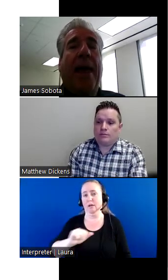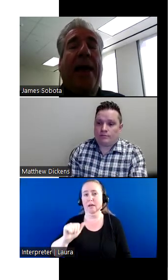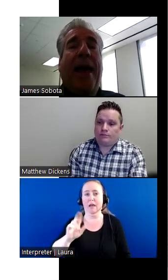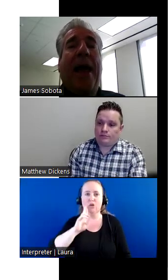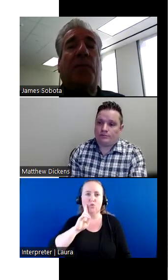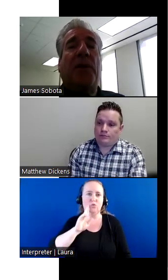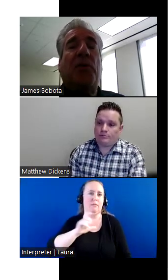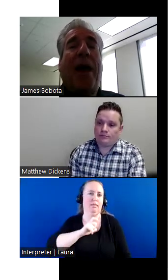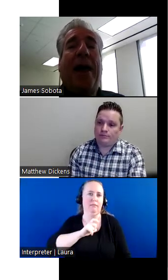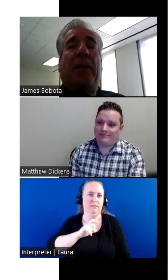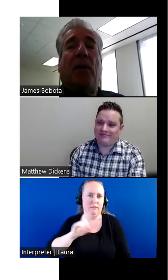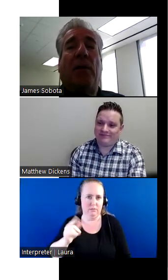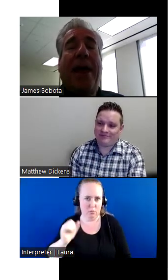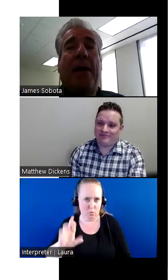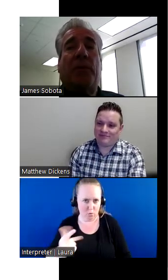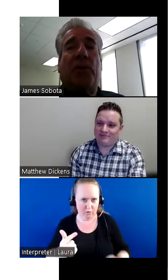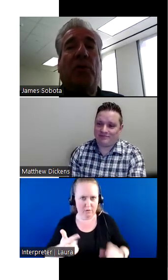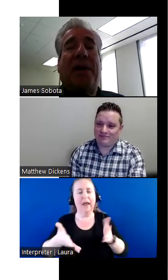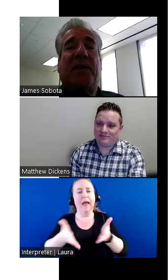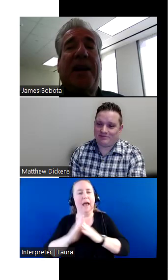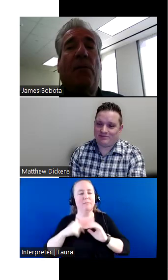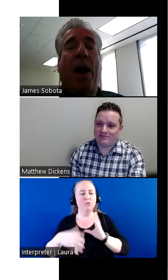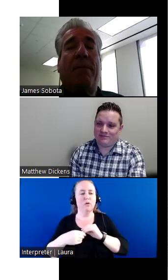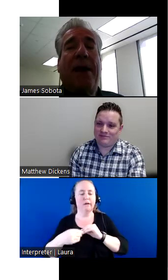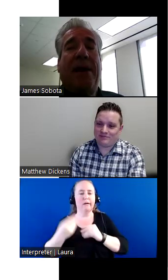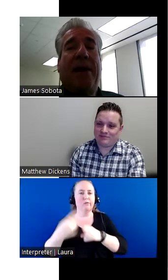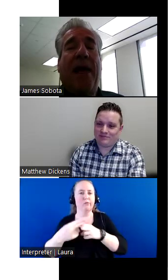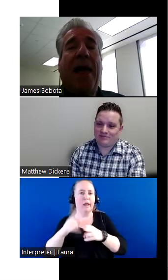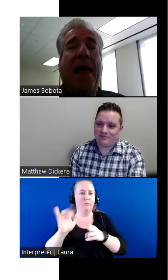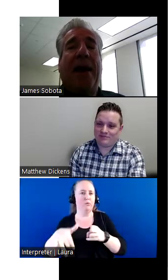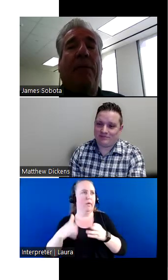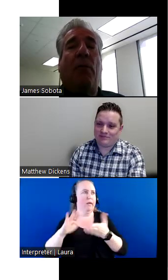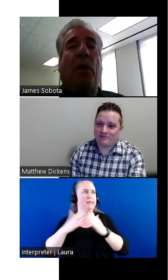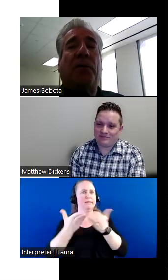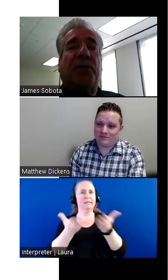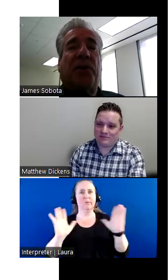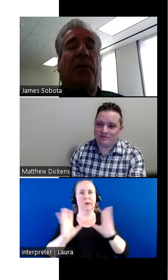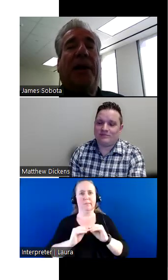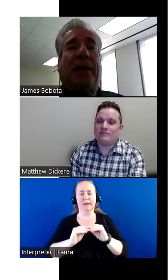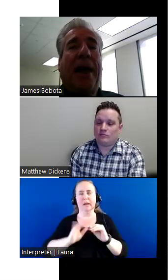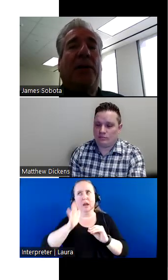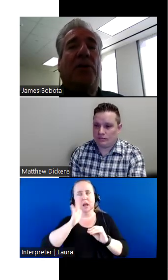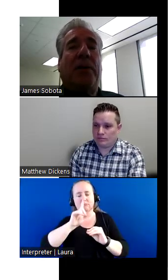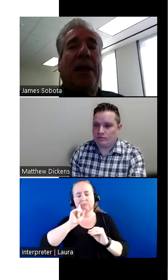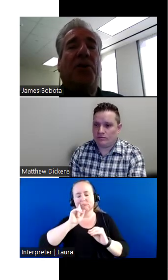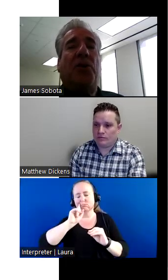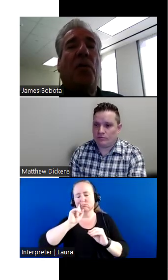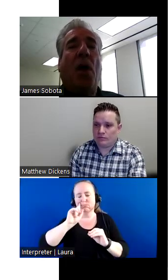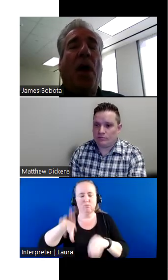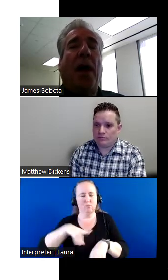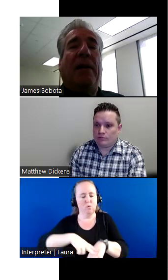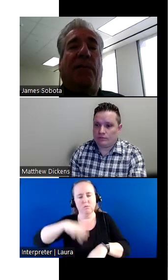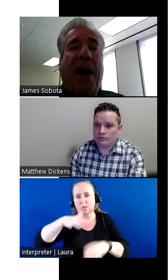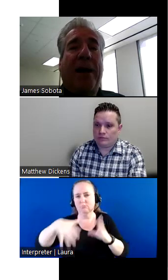and asked me to add their names to the citywide meeting. And I will most certainly like to get